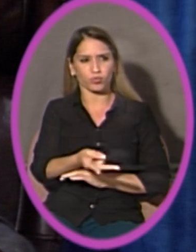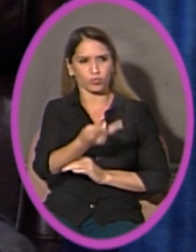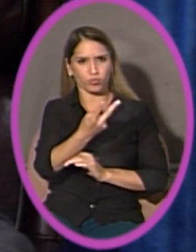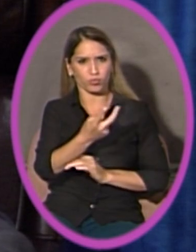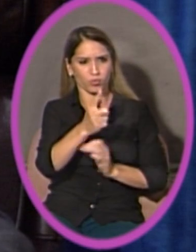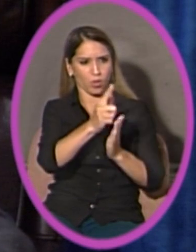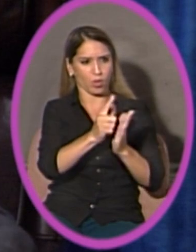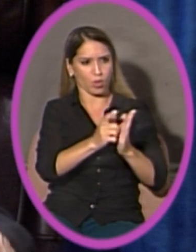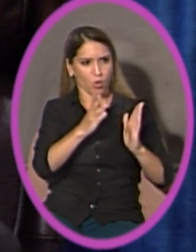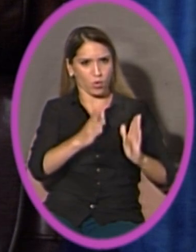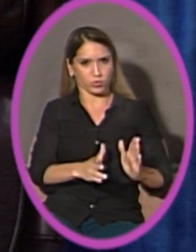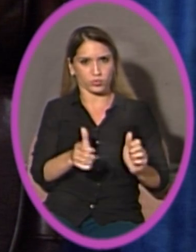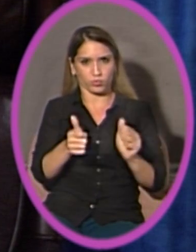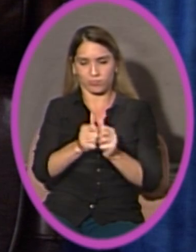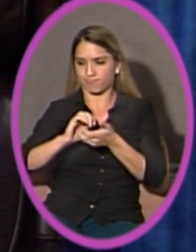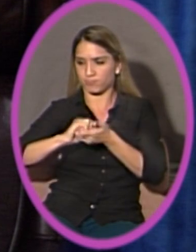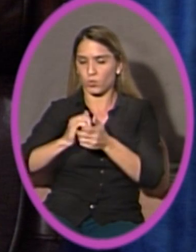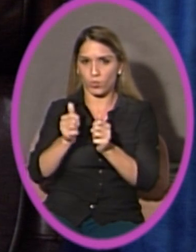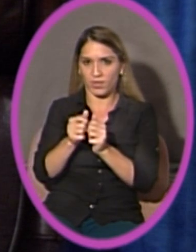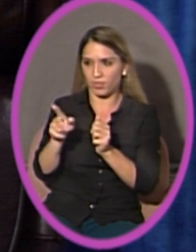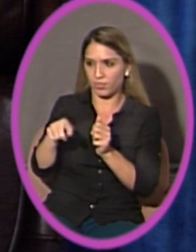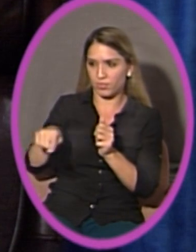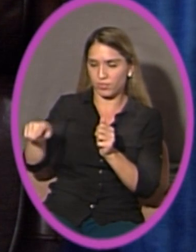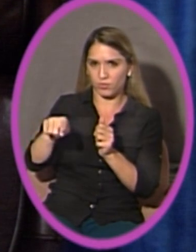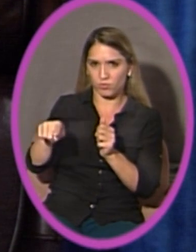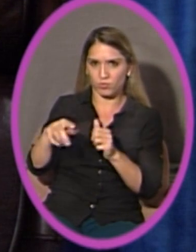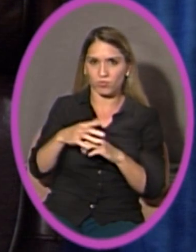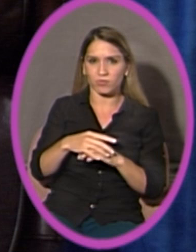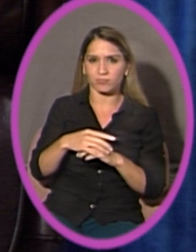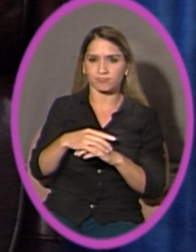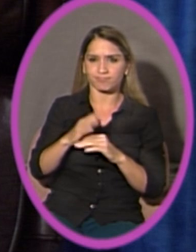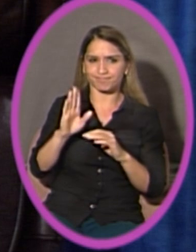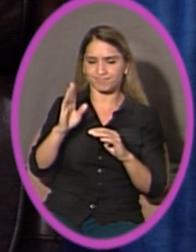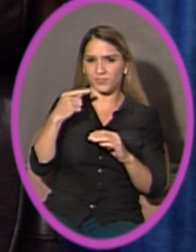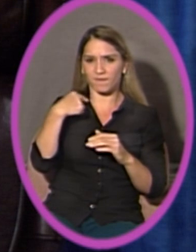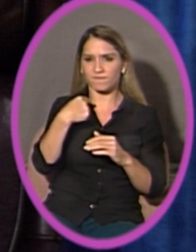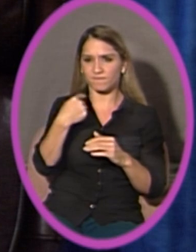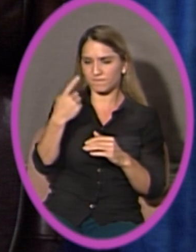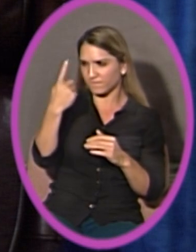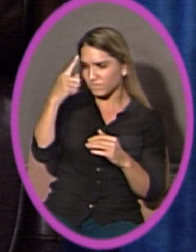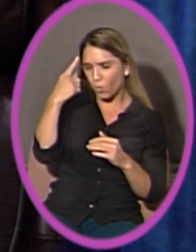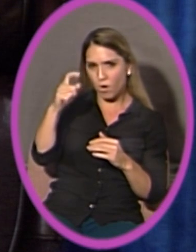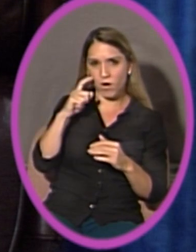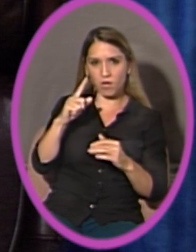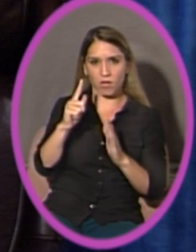you asked to render legal opinions was regarding